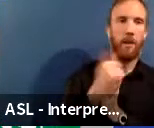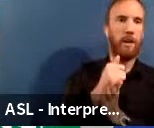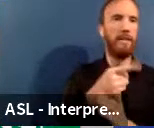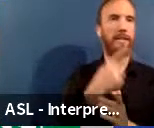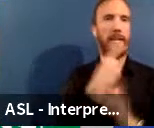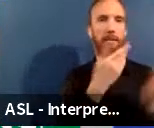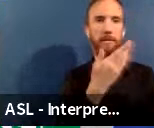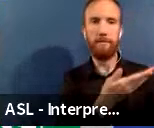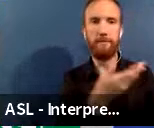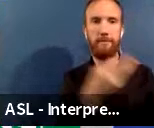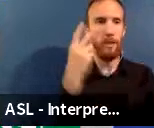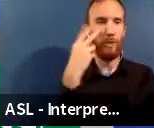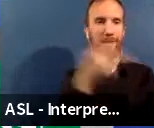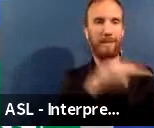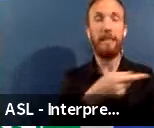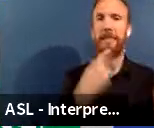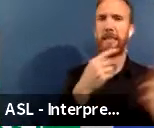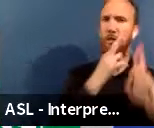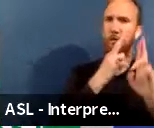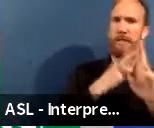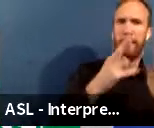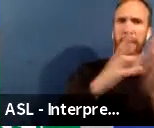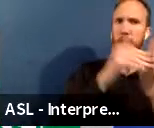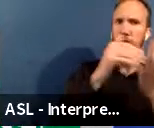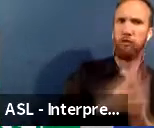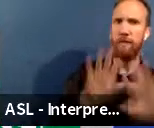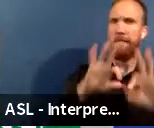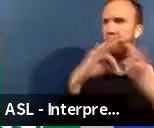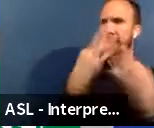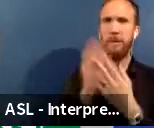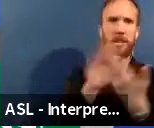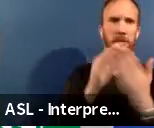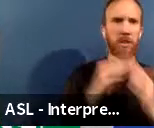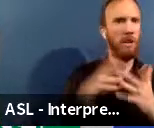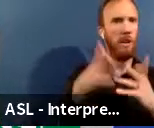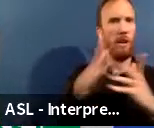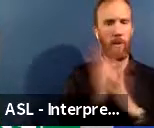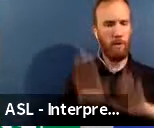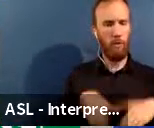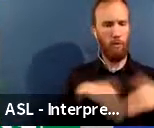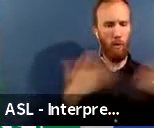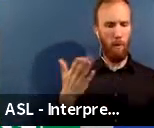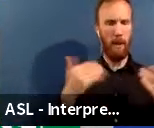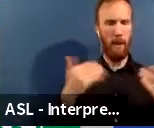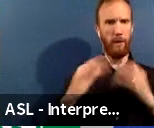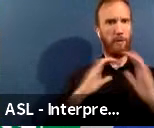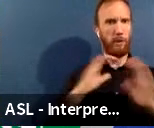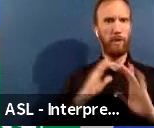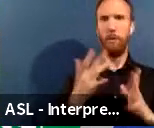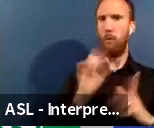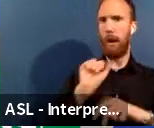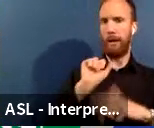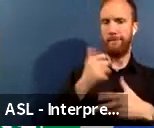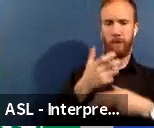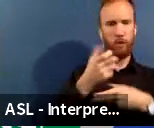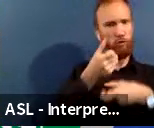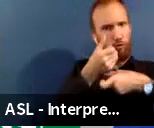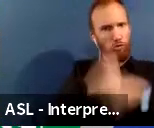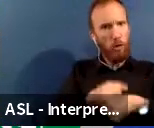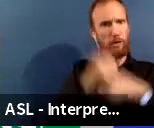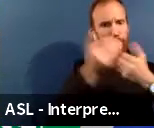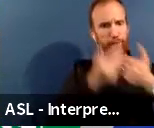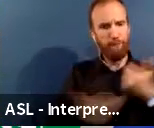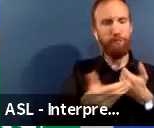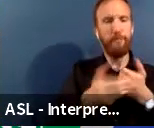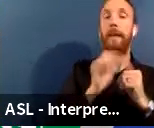and we will continue to openly communicate in order to build trust. And that is the reason we started these capital planning sessions beginning last year.